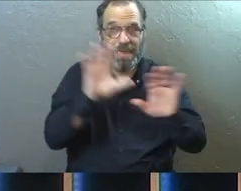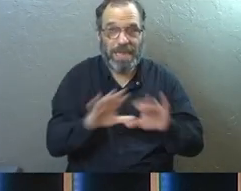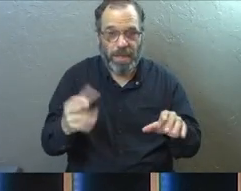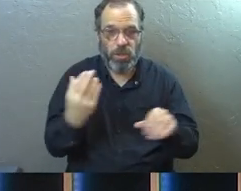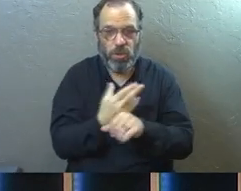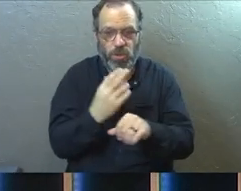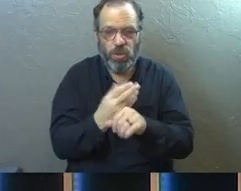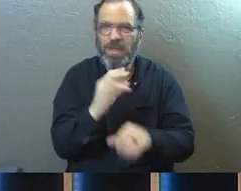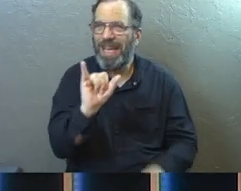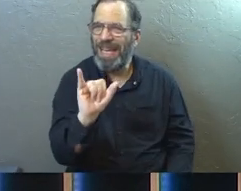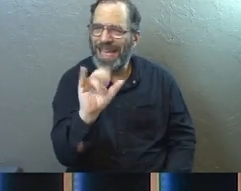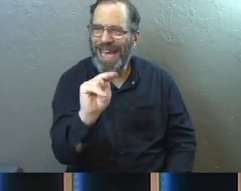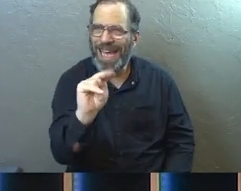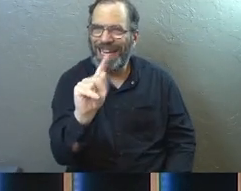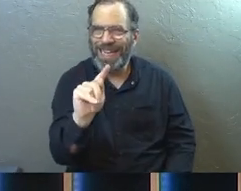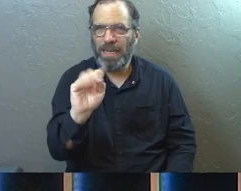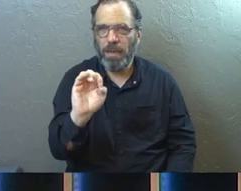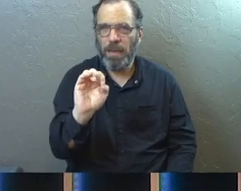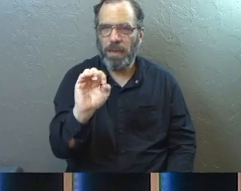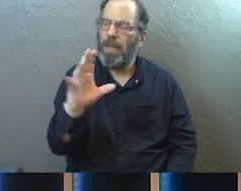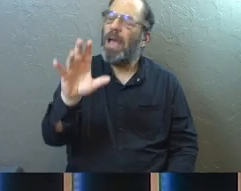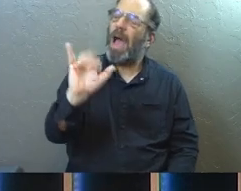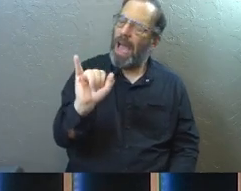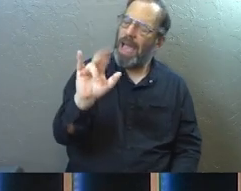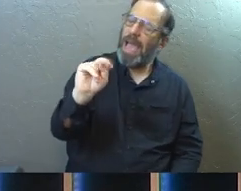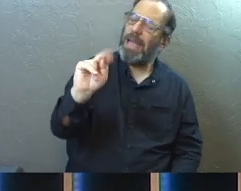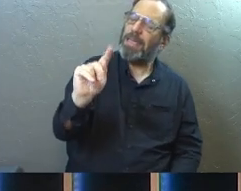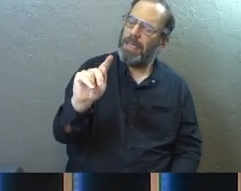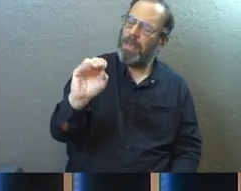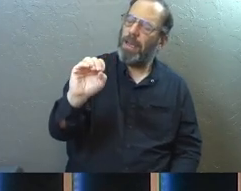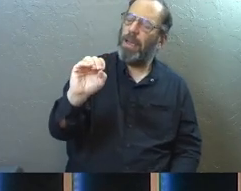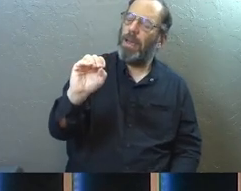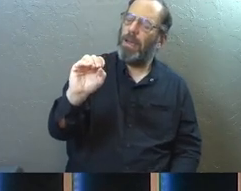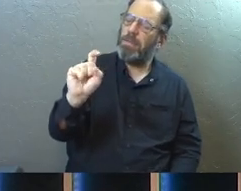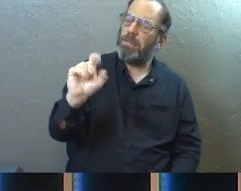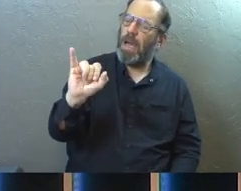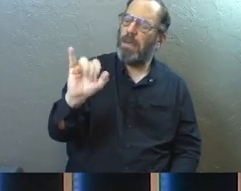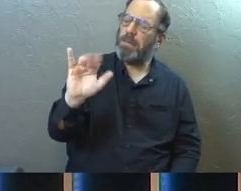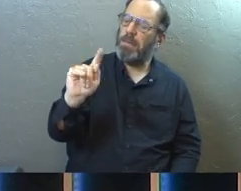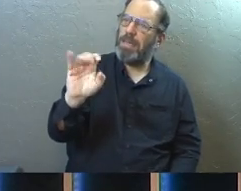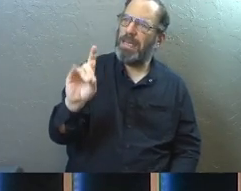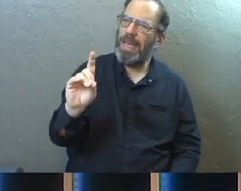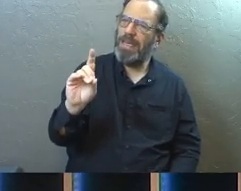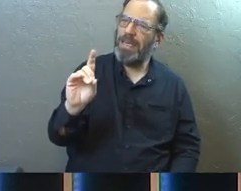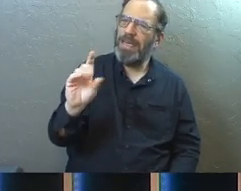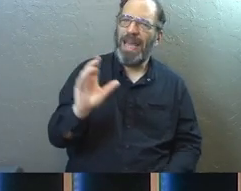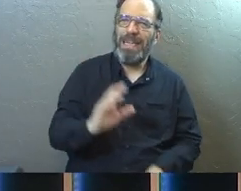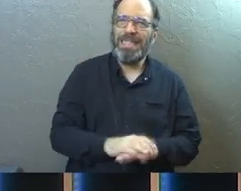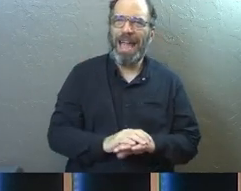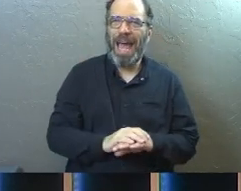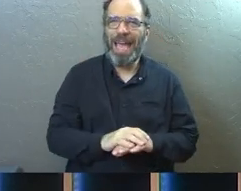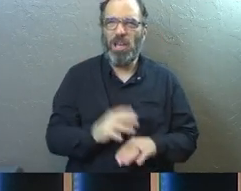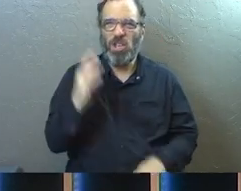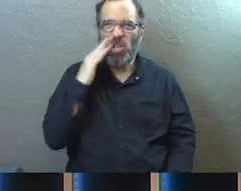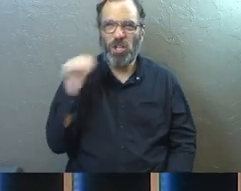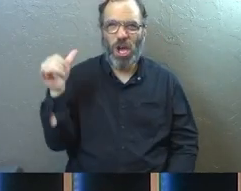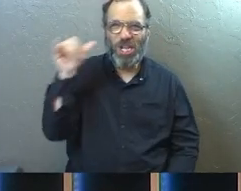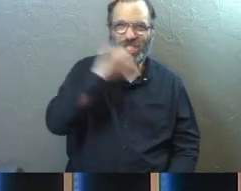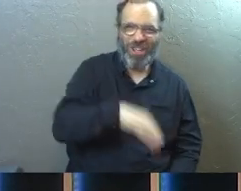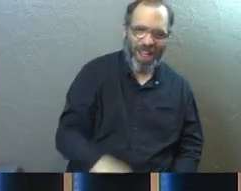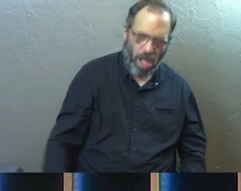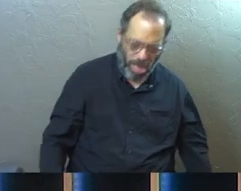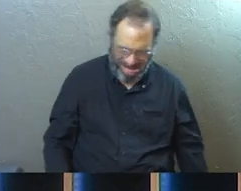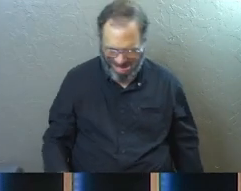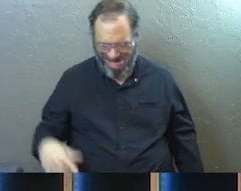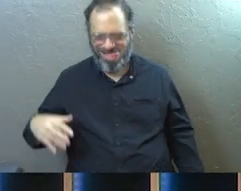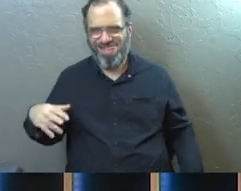it used the word intoxicated, being intoxicated by her love, which the actual picture there in that word is this like stumbling drunk idea.